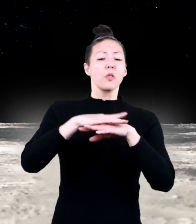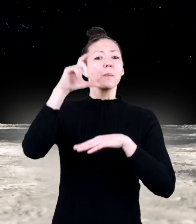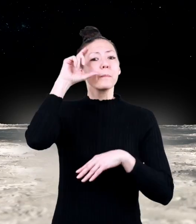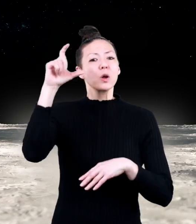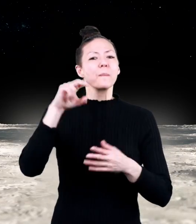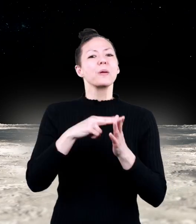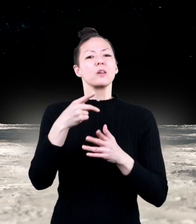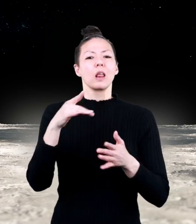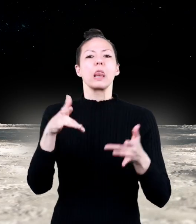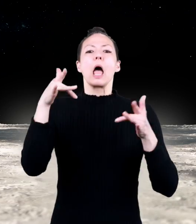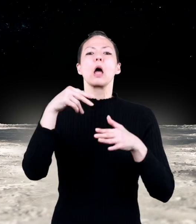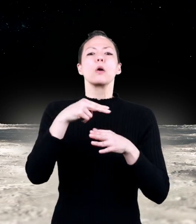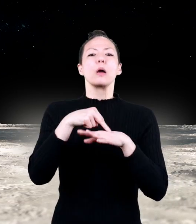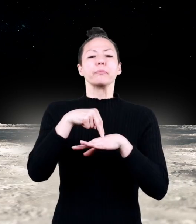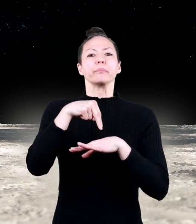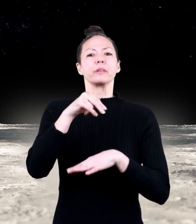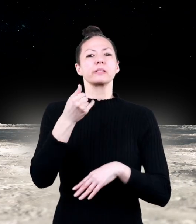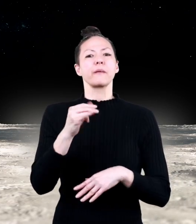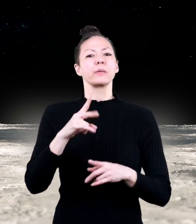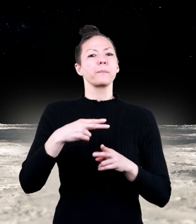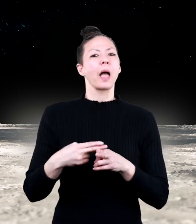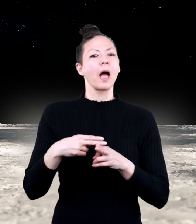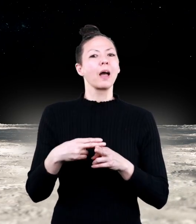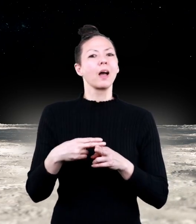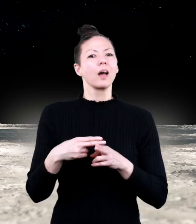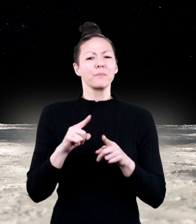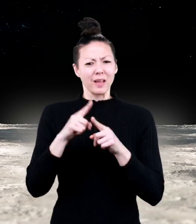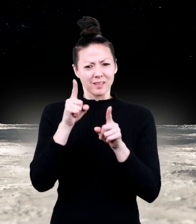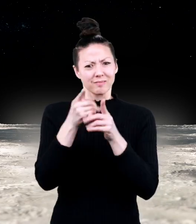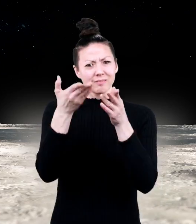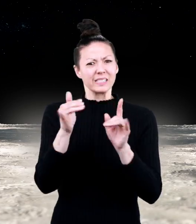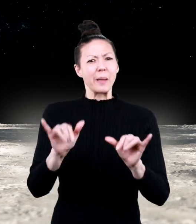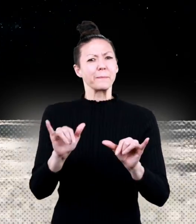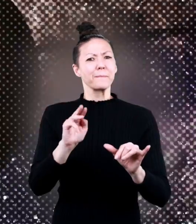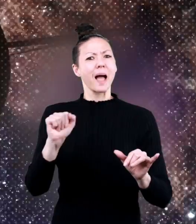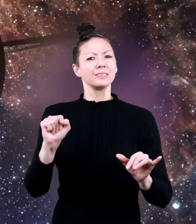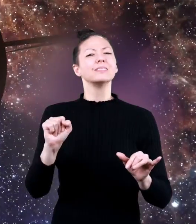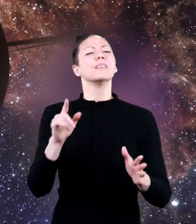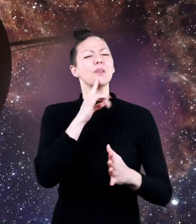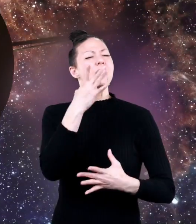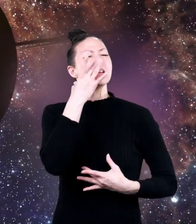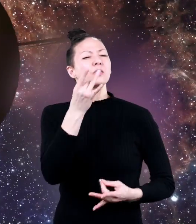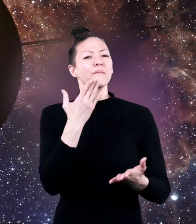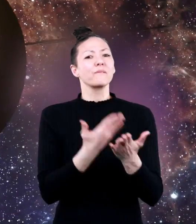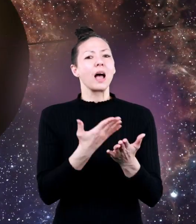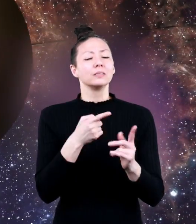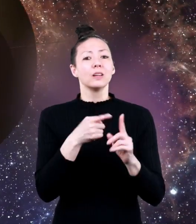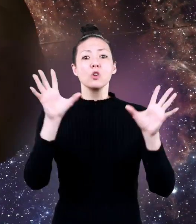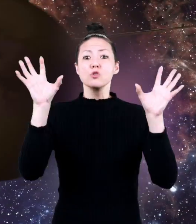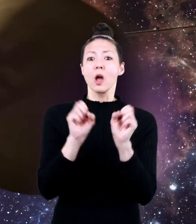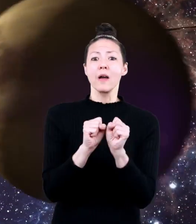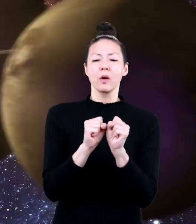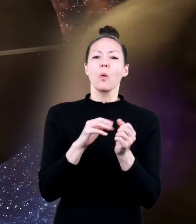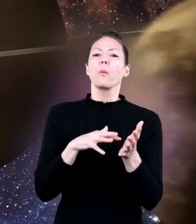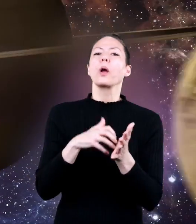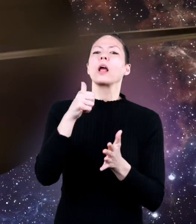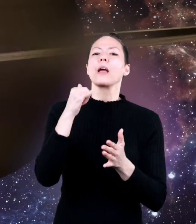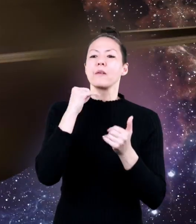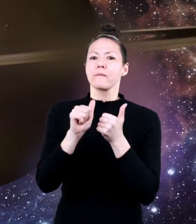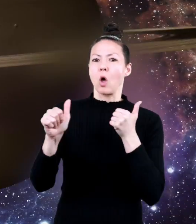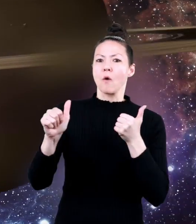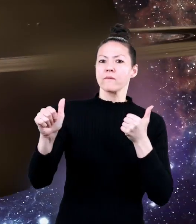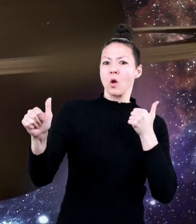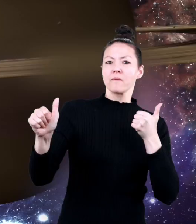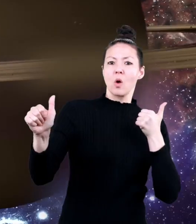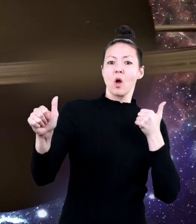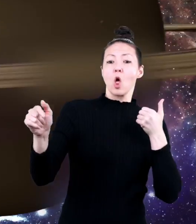On the Moon, they would only weigh 17 pounds. Here's an interesting fact. Gravity gets